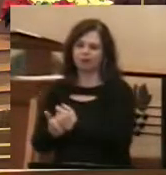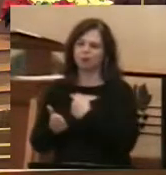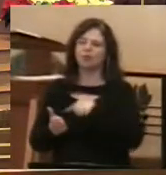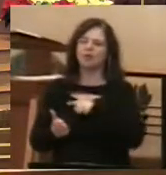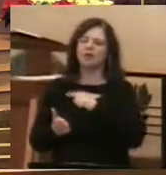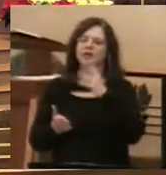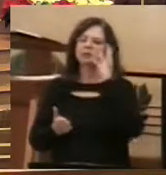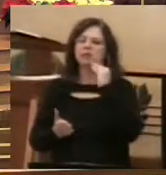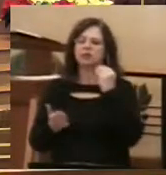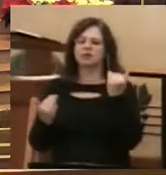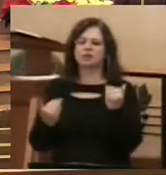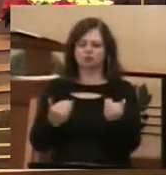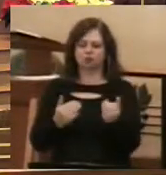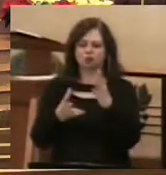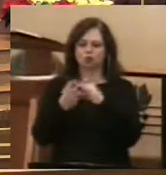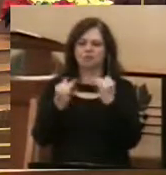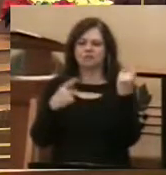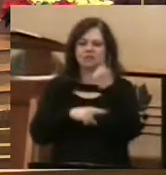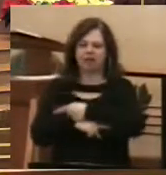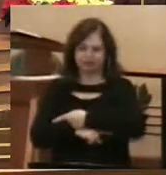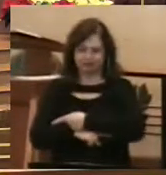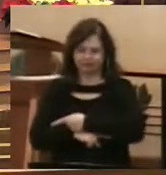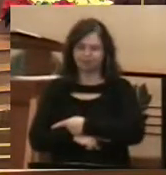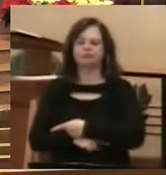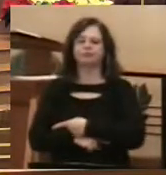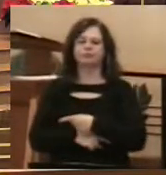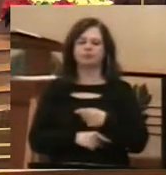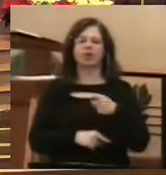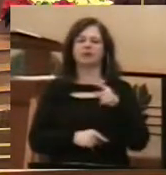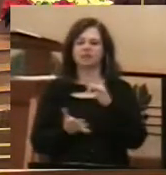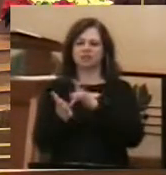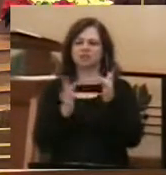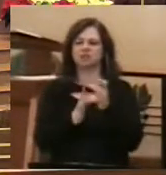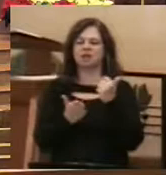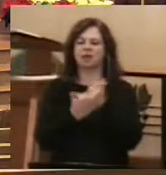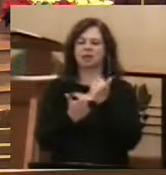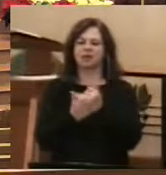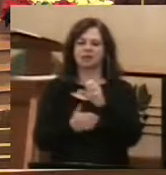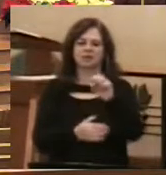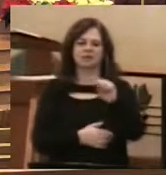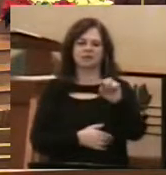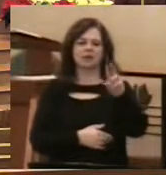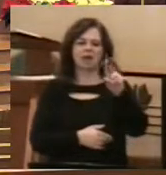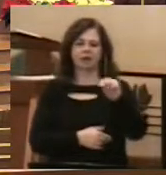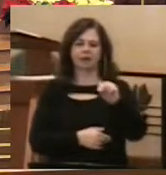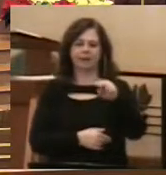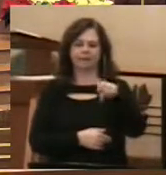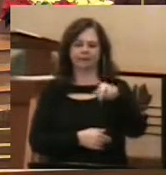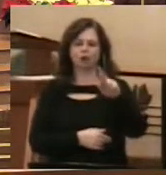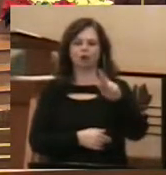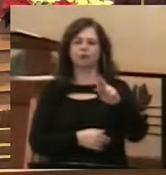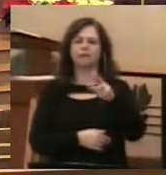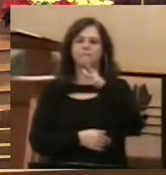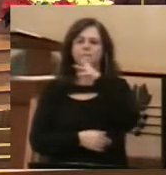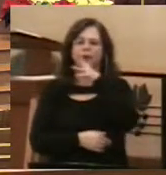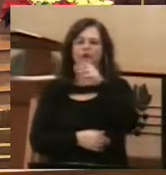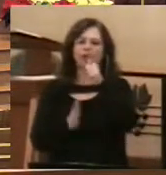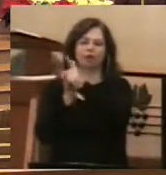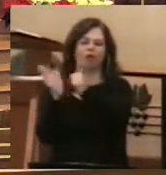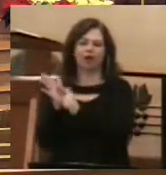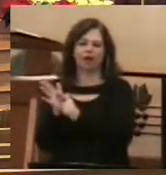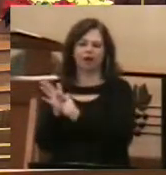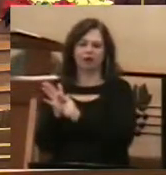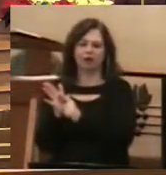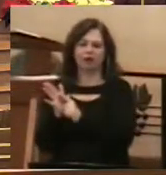that Jesus provides to Simon Peter's mother-in-law in her own home. She is running some sort of fever that is